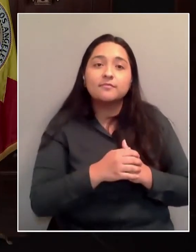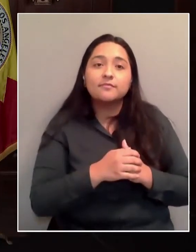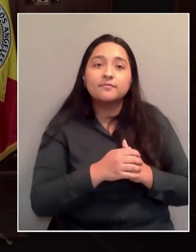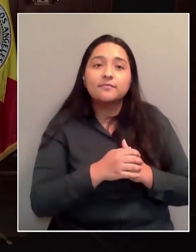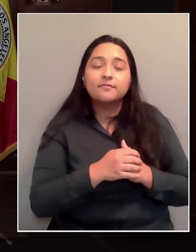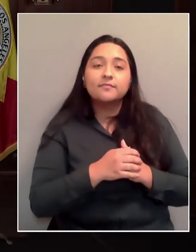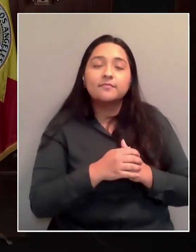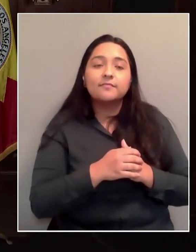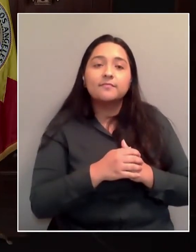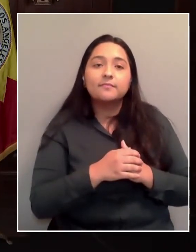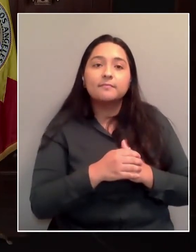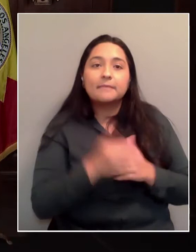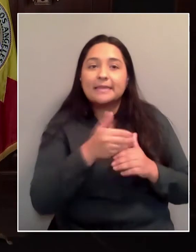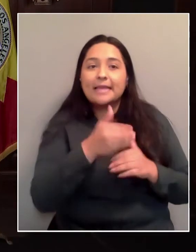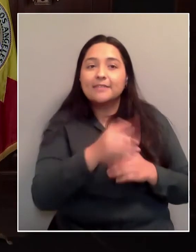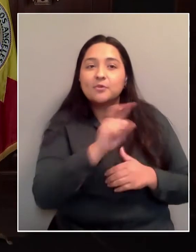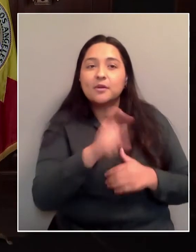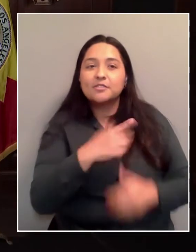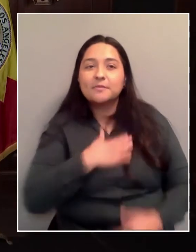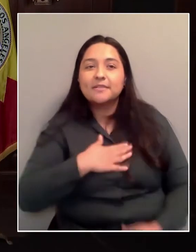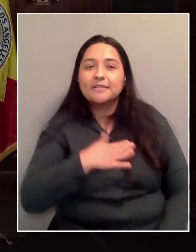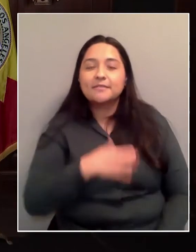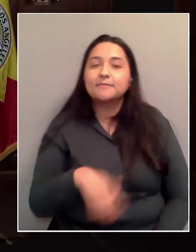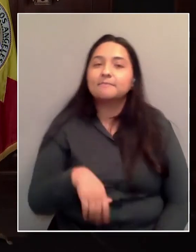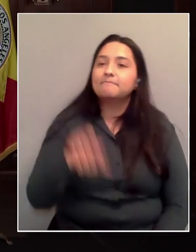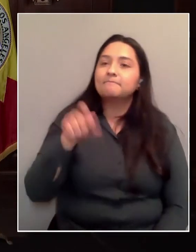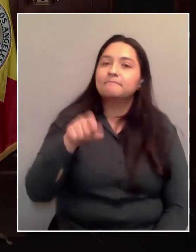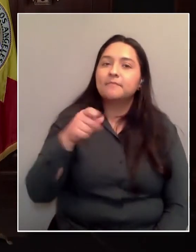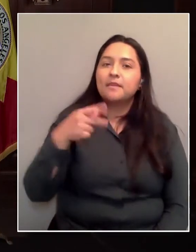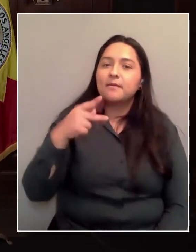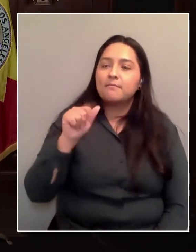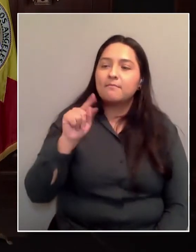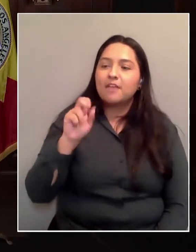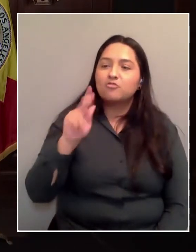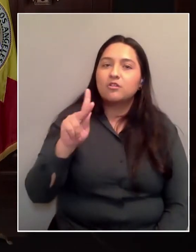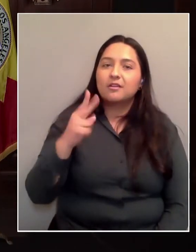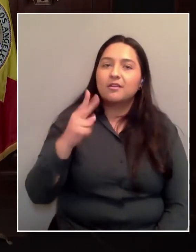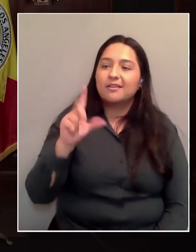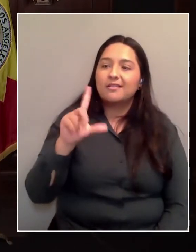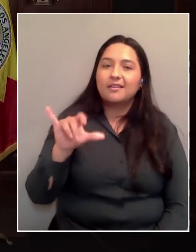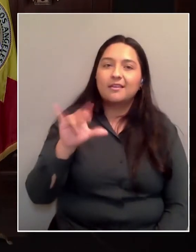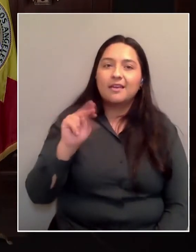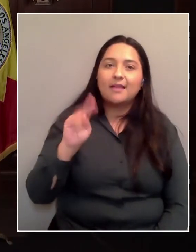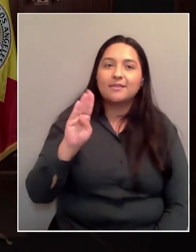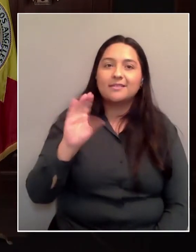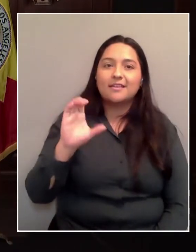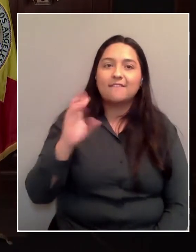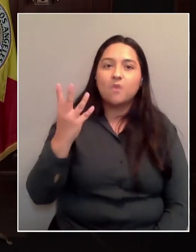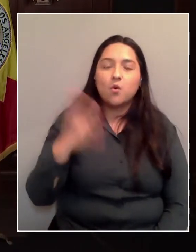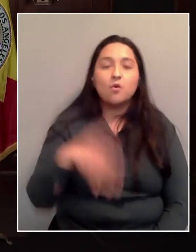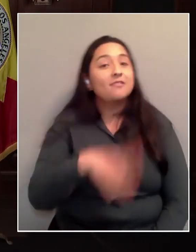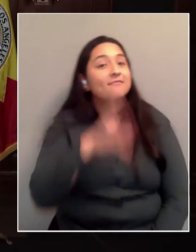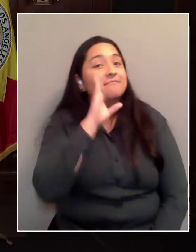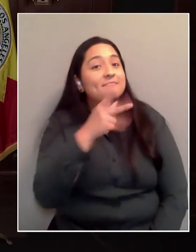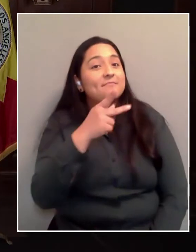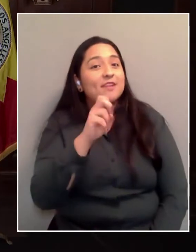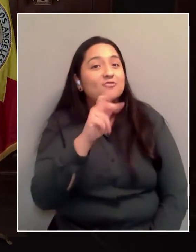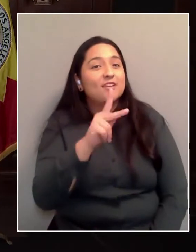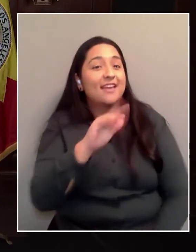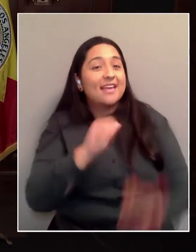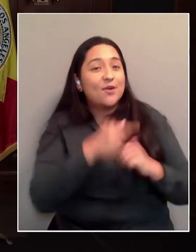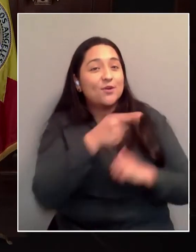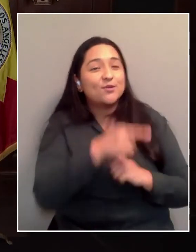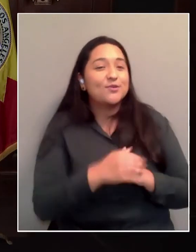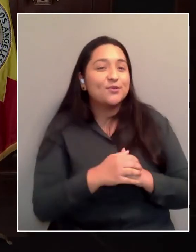Next question, please. Patrick Healy, NBC4. Your line is open. Patrick Healy. How you been? Hi,